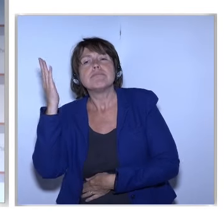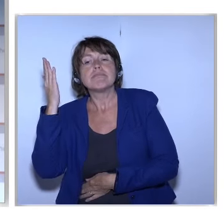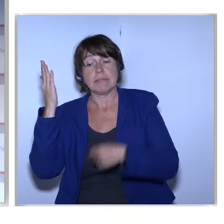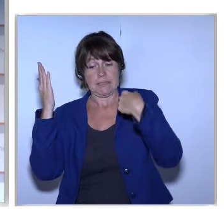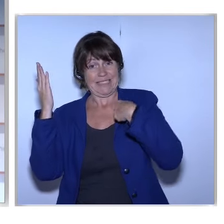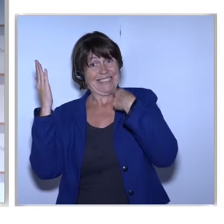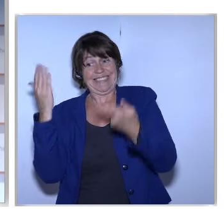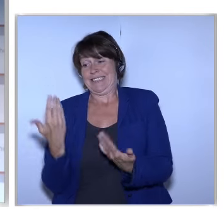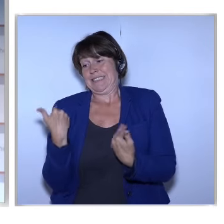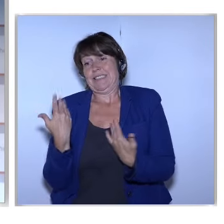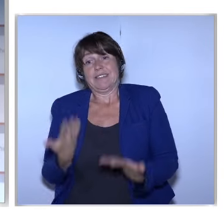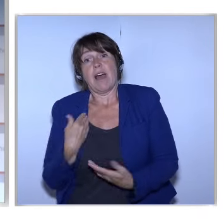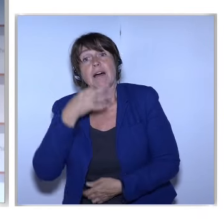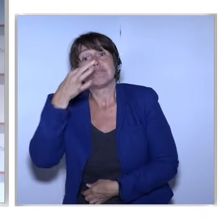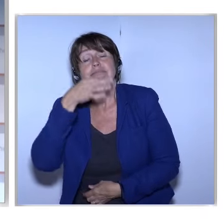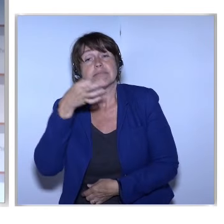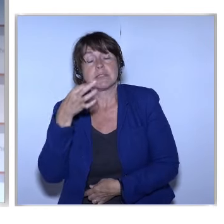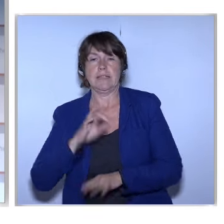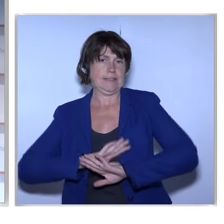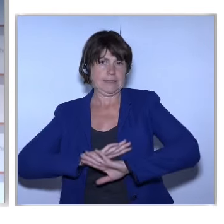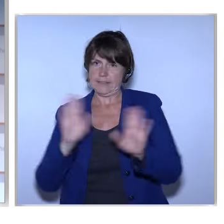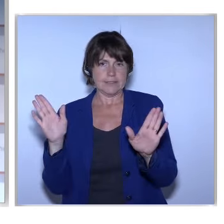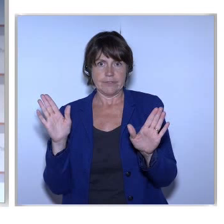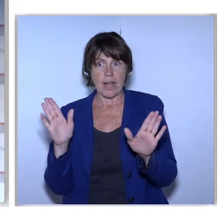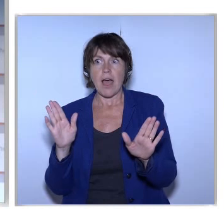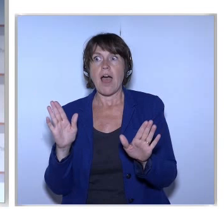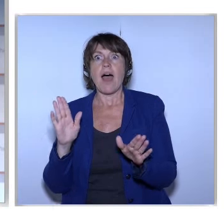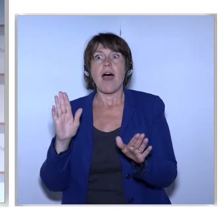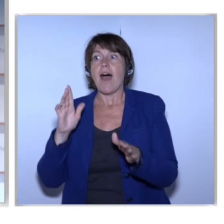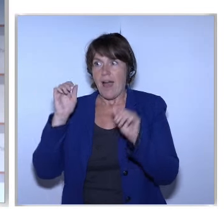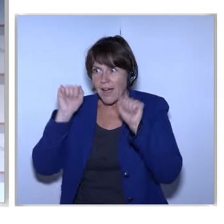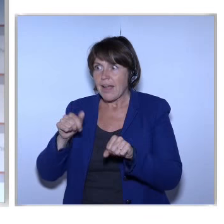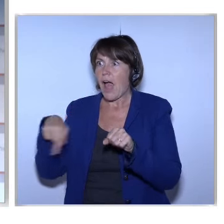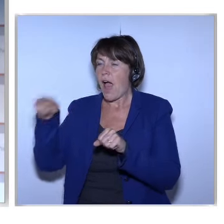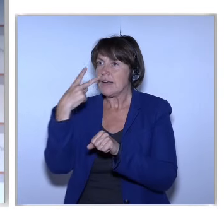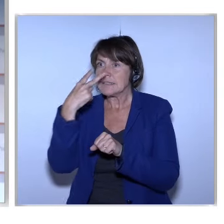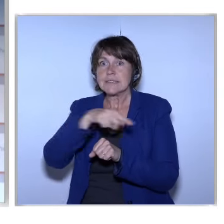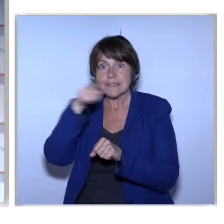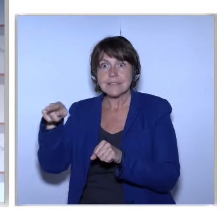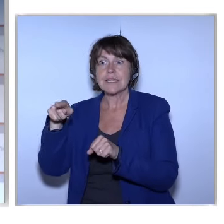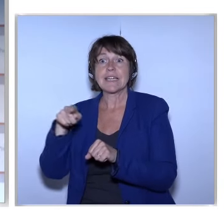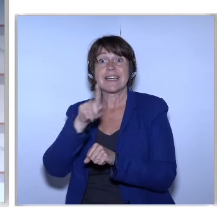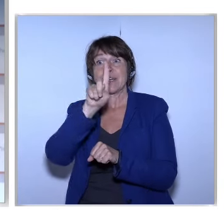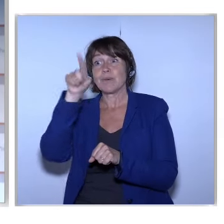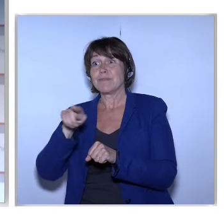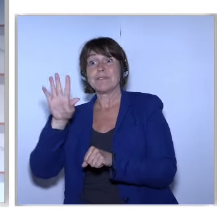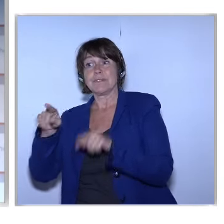Because I Hope That In A Few Years Time The More We Connect The More We Look At The World Through